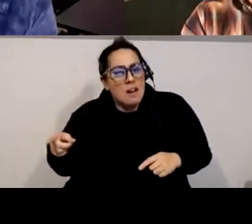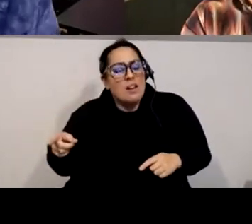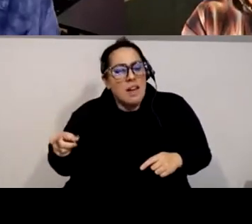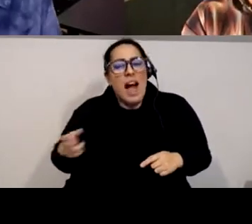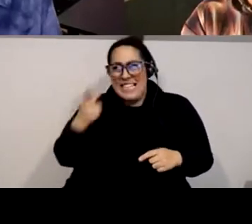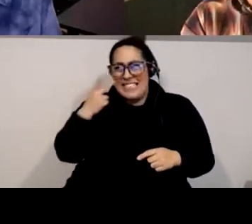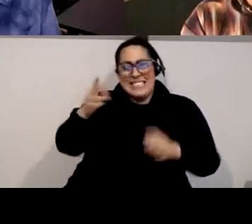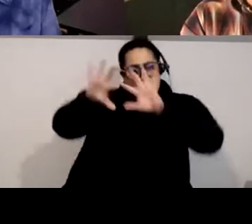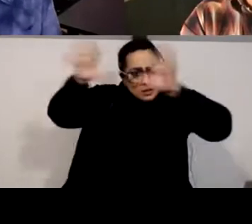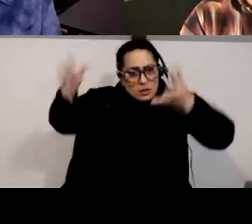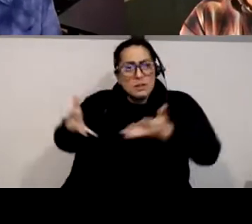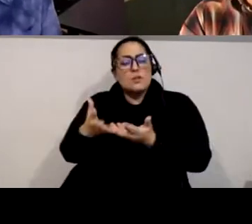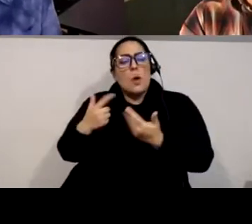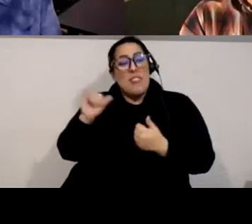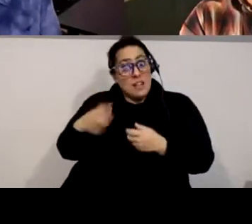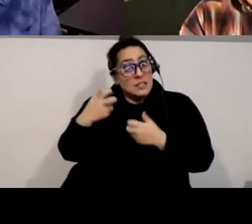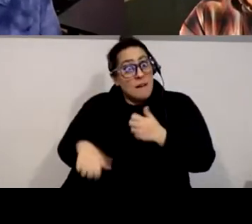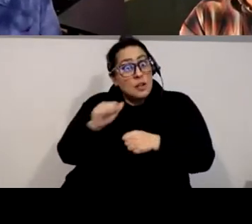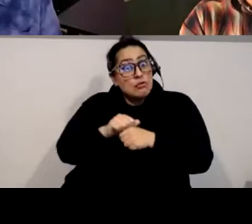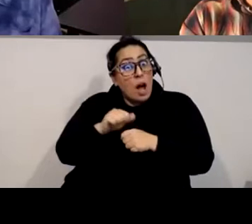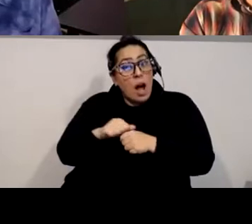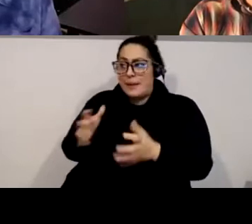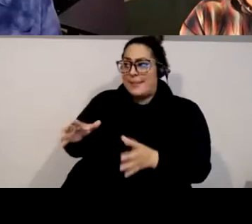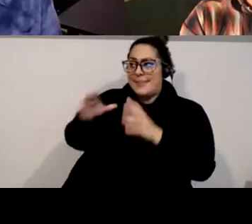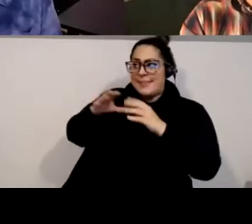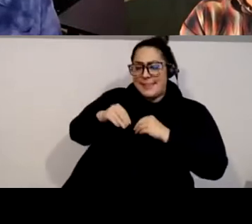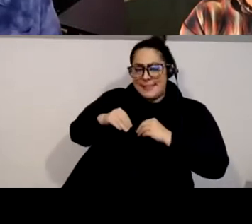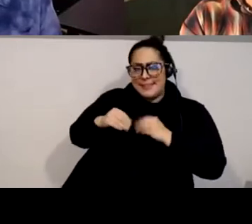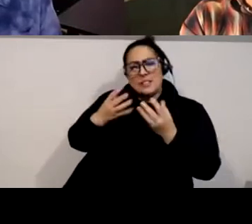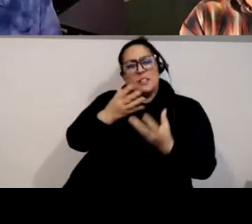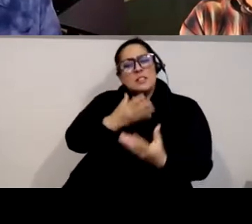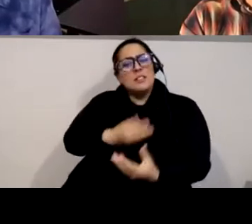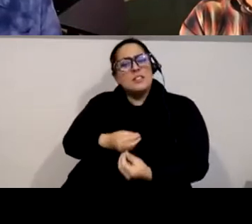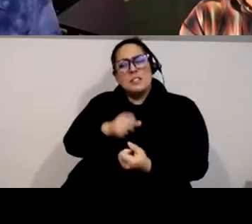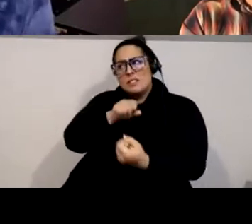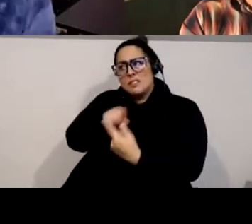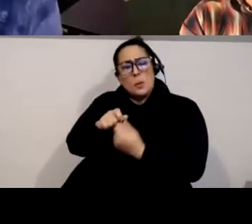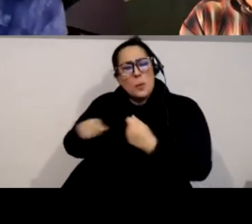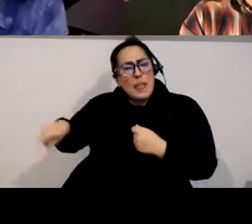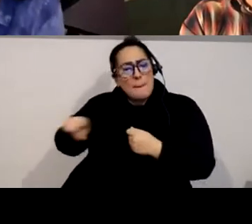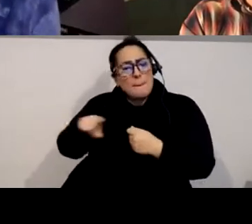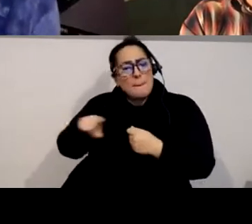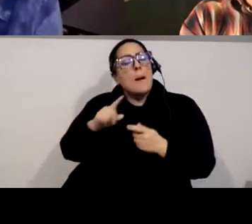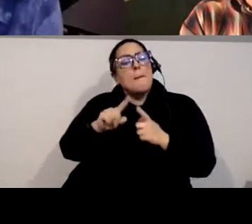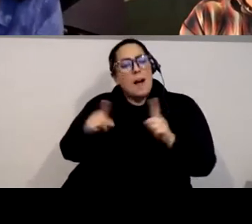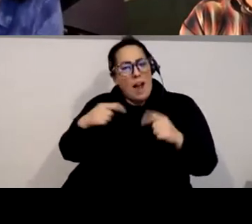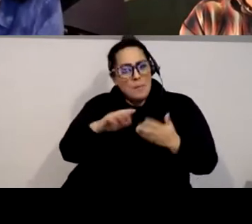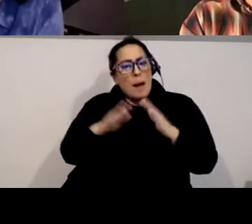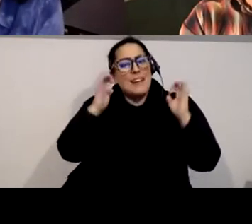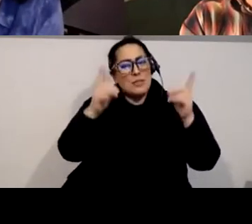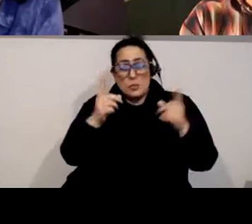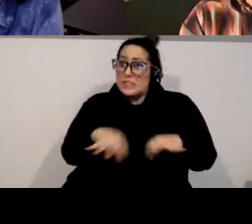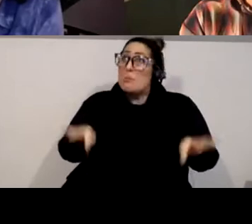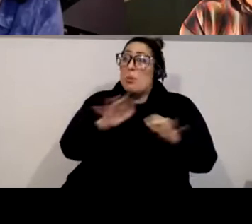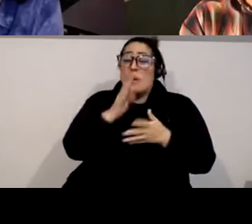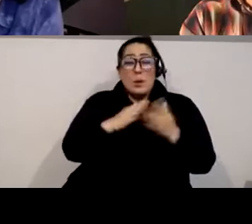i think that's where i'd want to go just really educating educating ourselves absolutely i mean i often